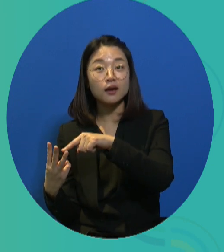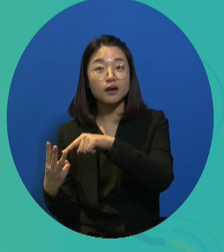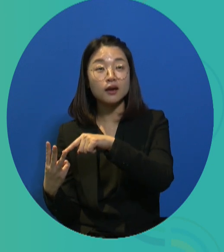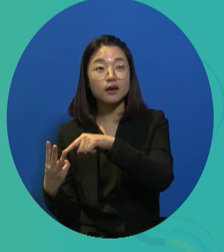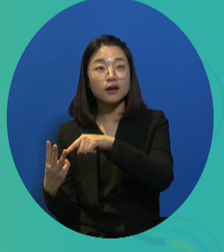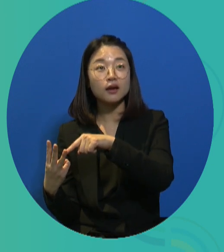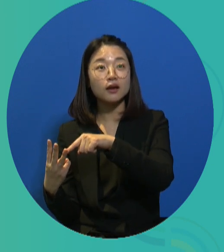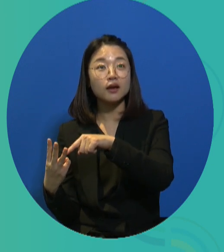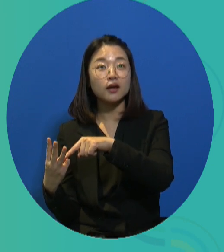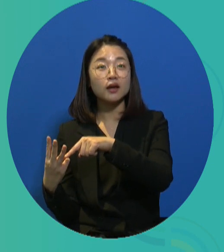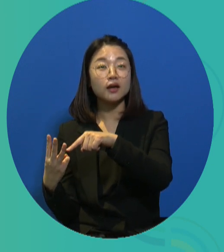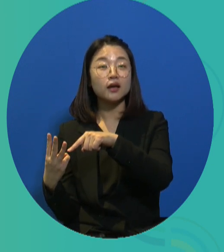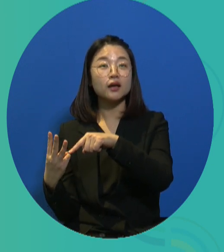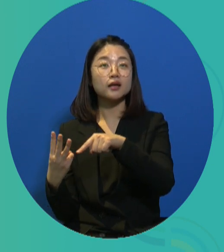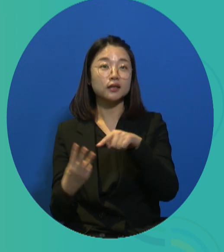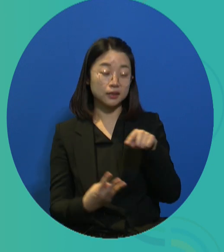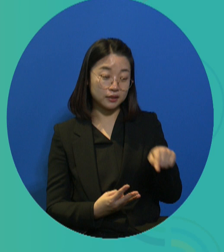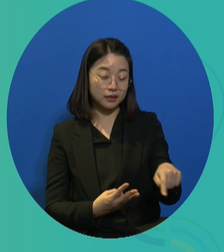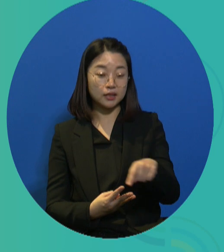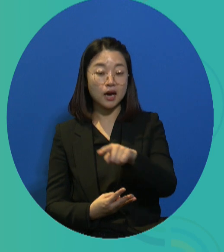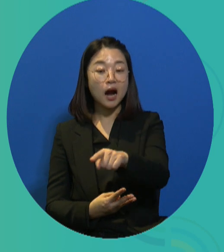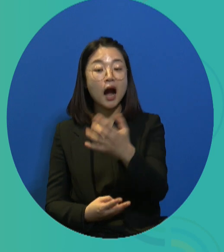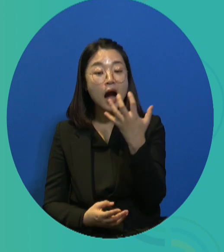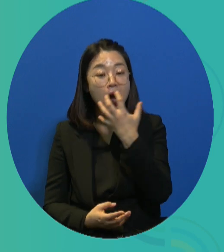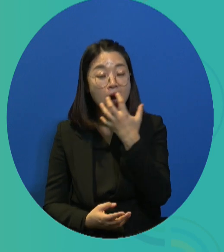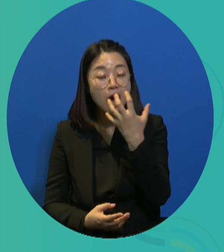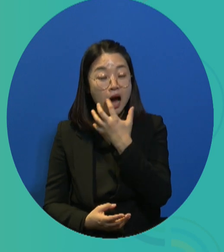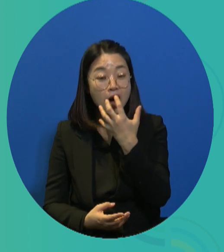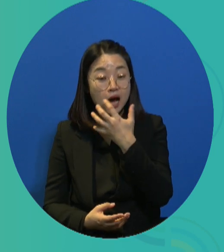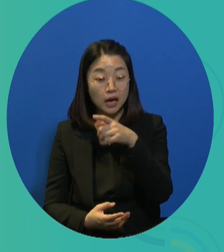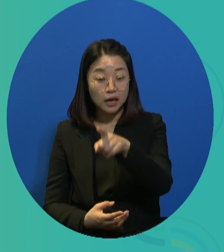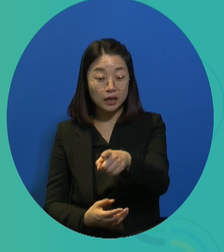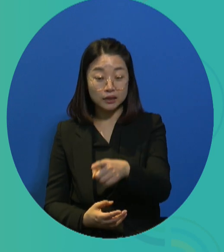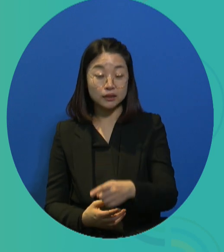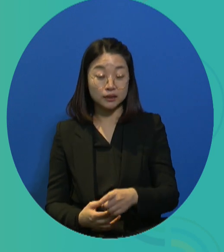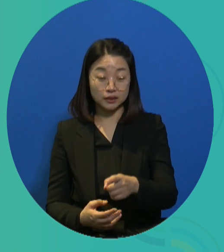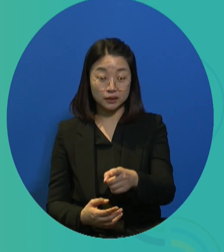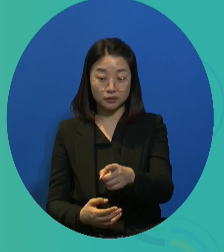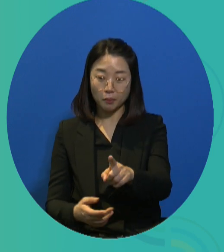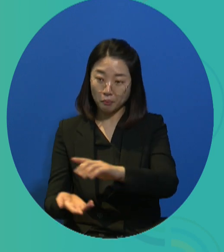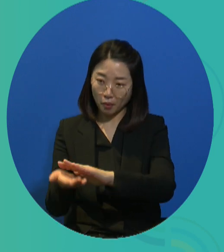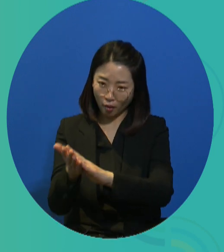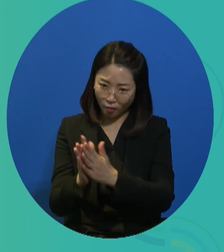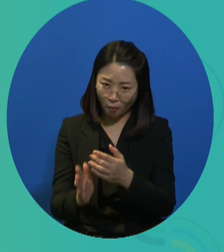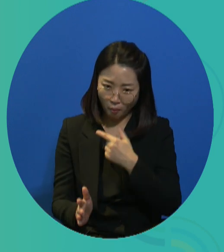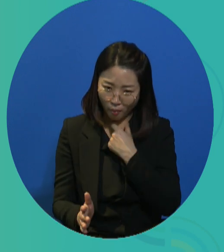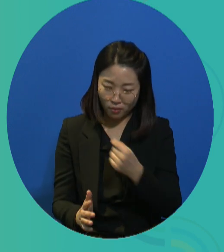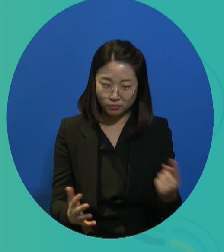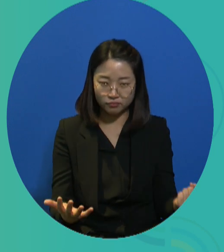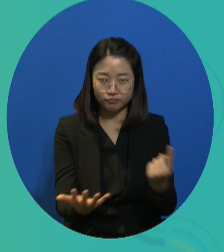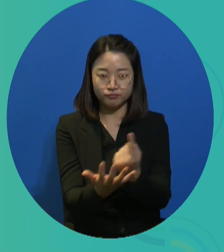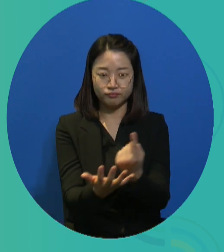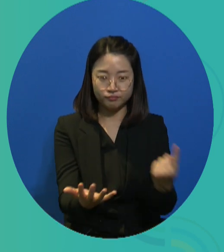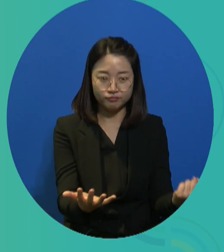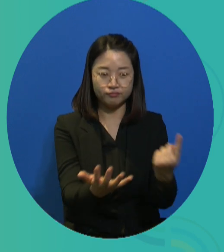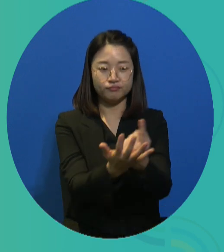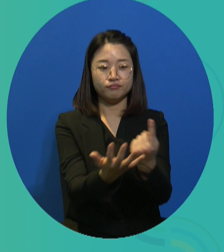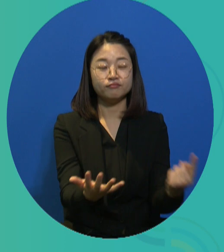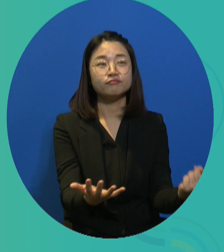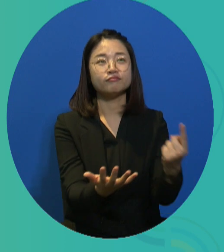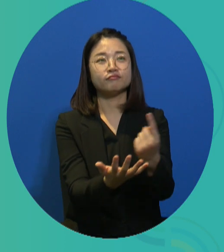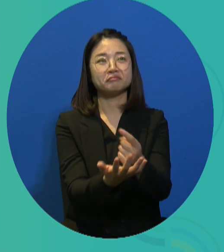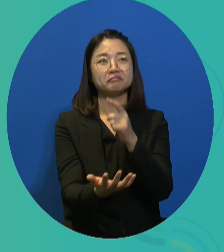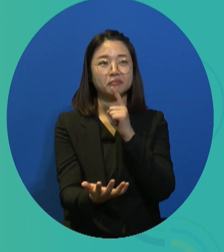rights advocacy, culture and art, and awareness raising education. So by employing severely